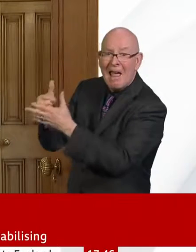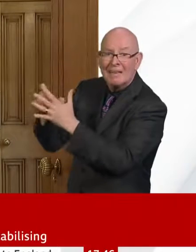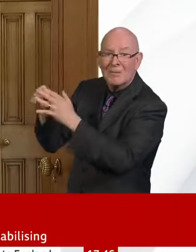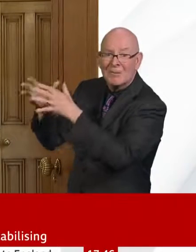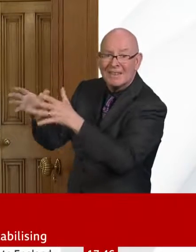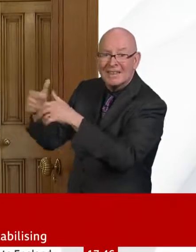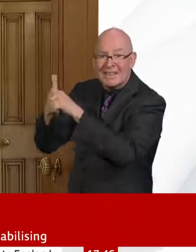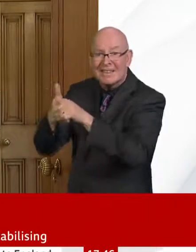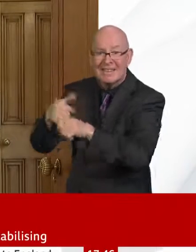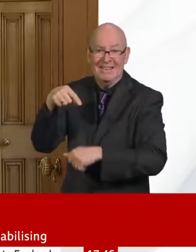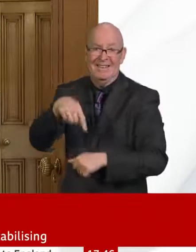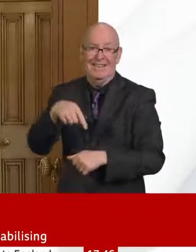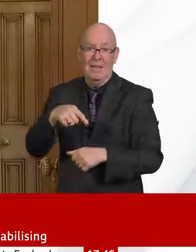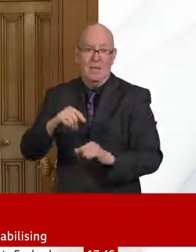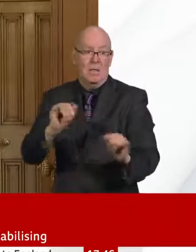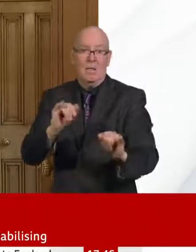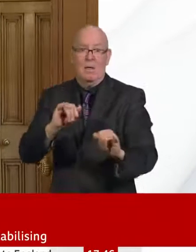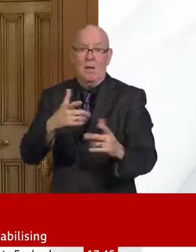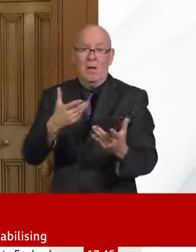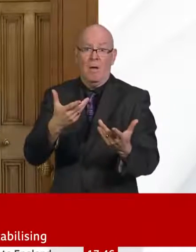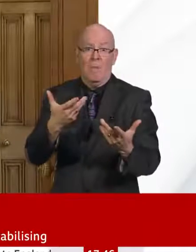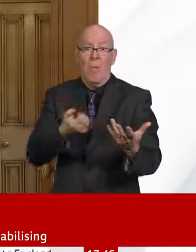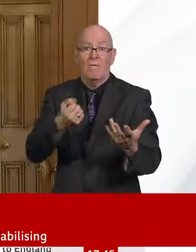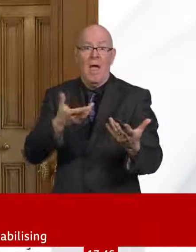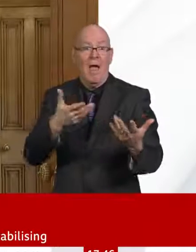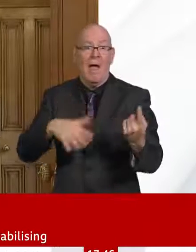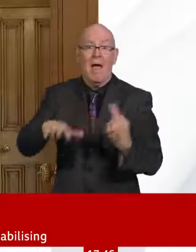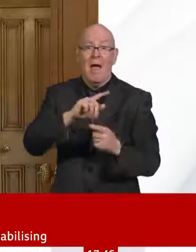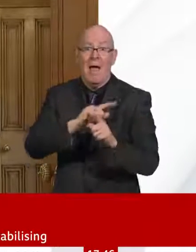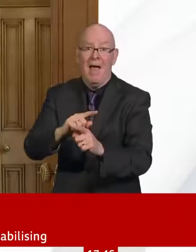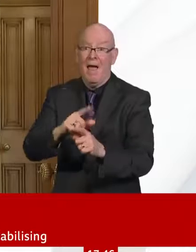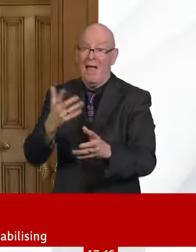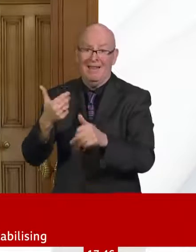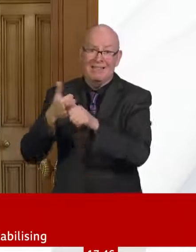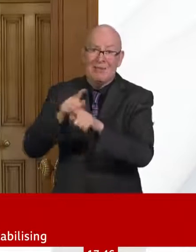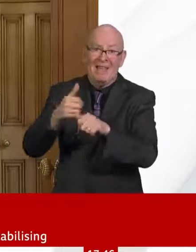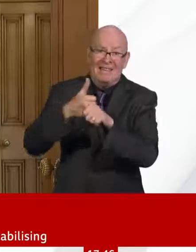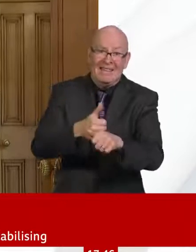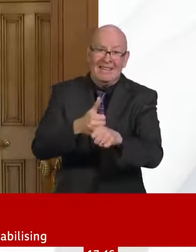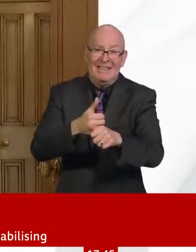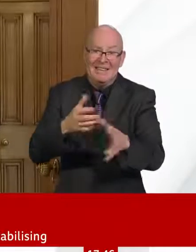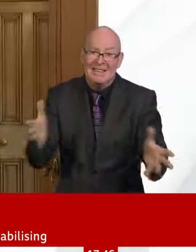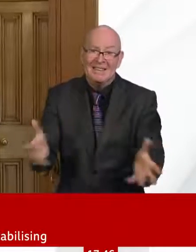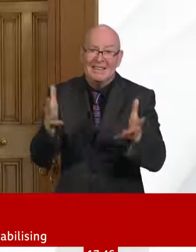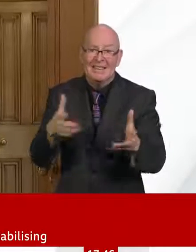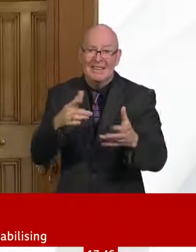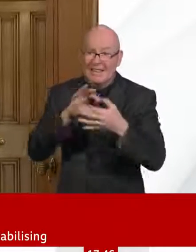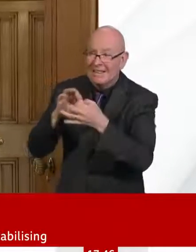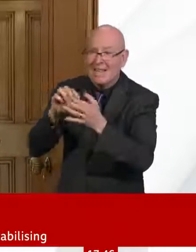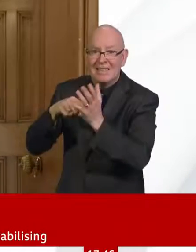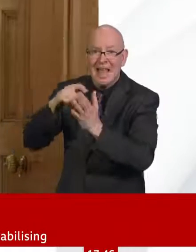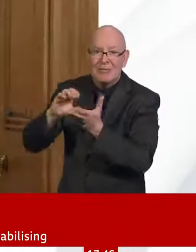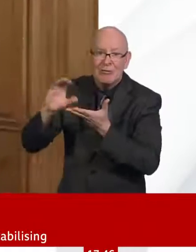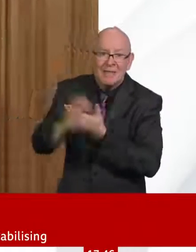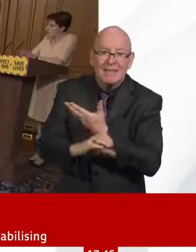most vulnerable people in our country. And I do believe all of those things are getting to the people that they need to. Yvonne, did you want to?